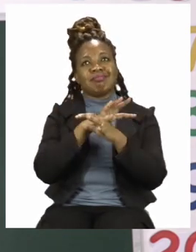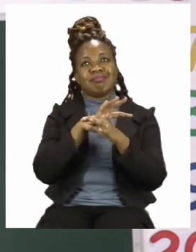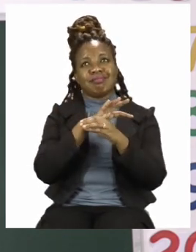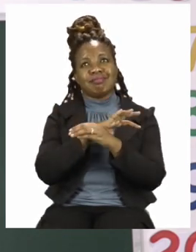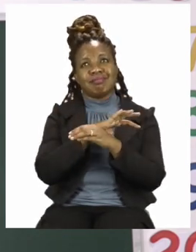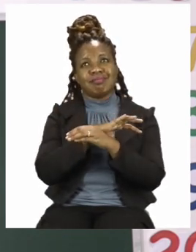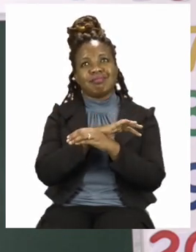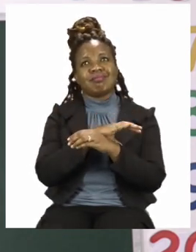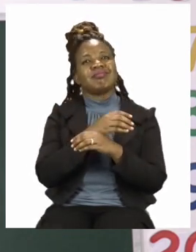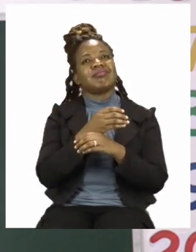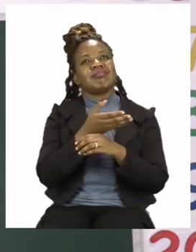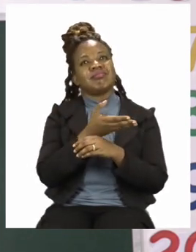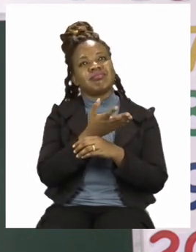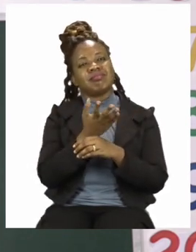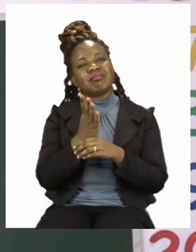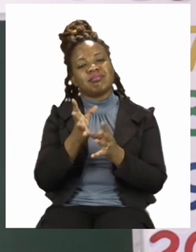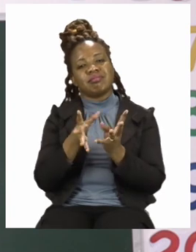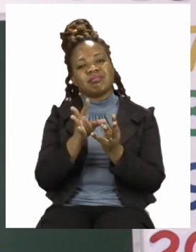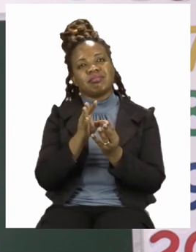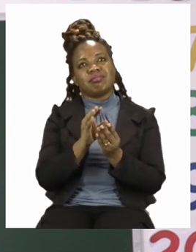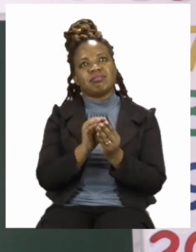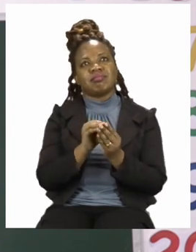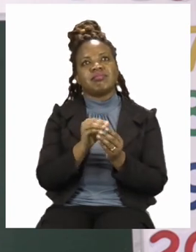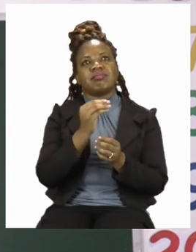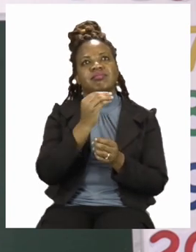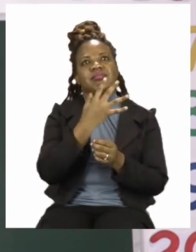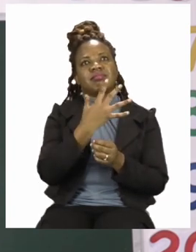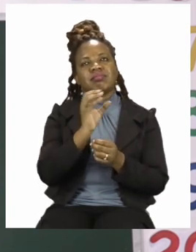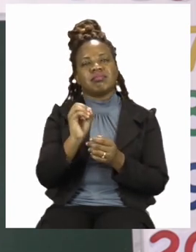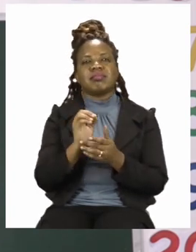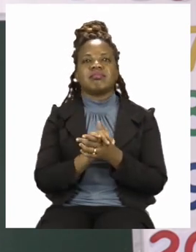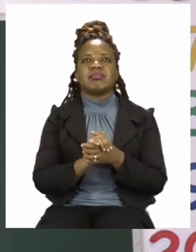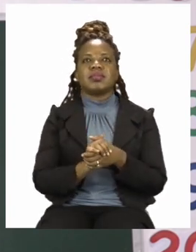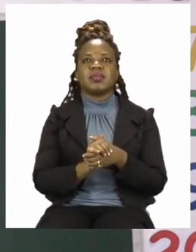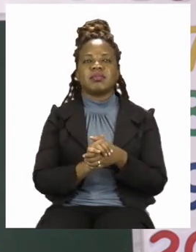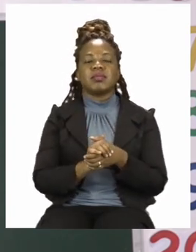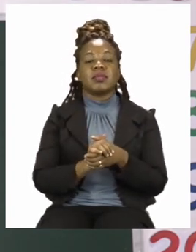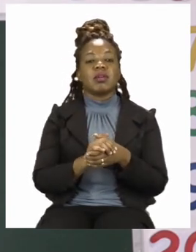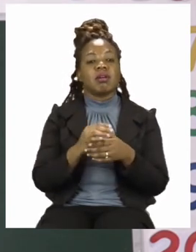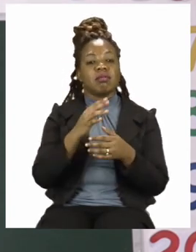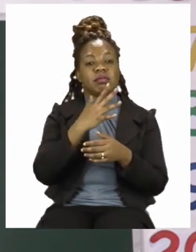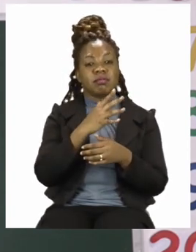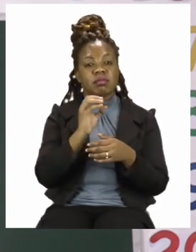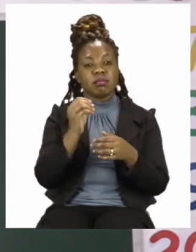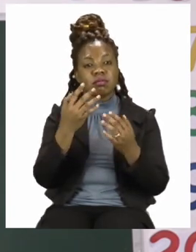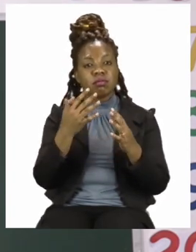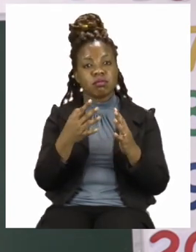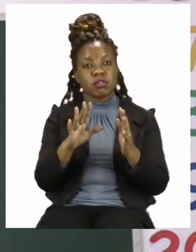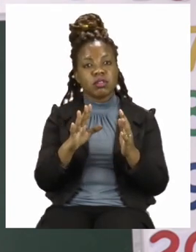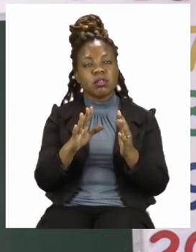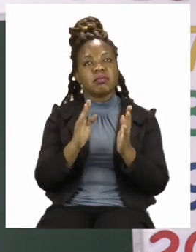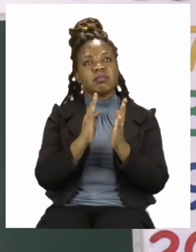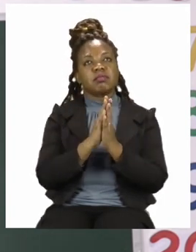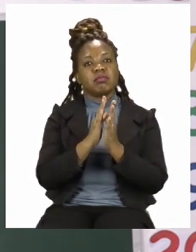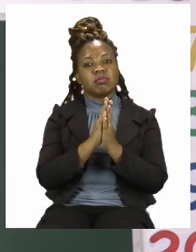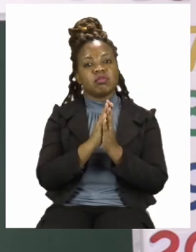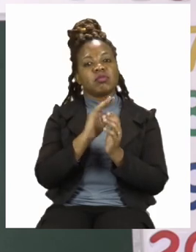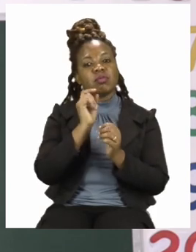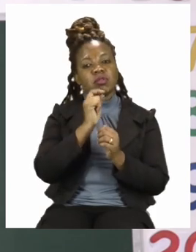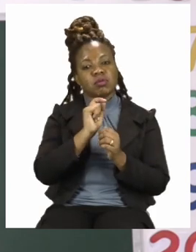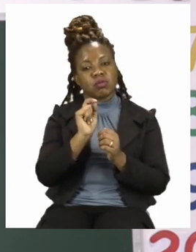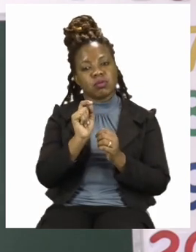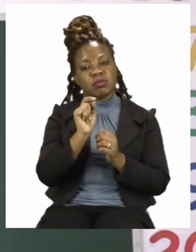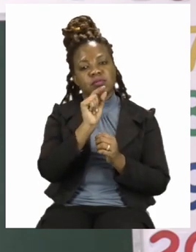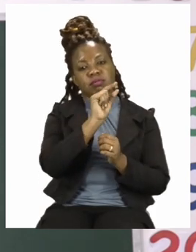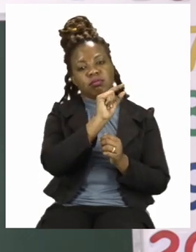don't stop there boys and girls. We need to make a sentence so that we answer our problem solving some correctly.